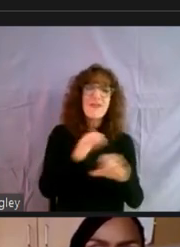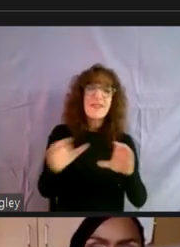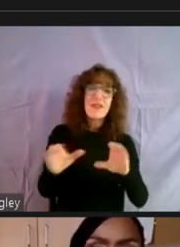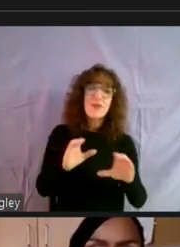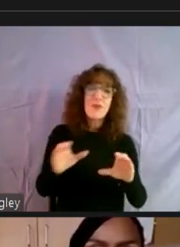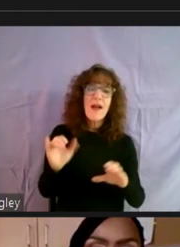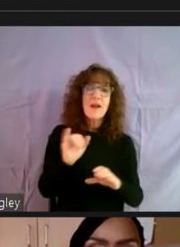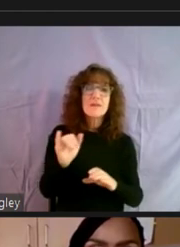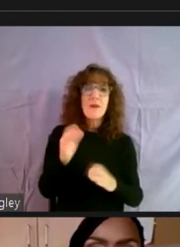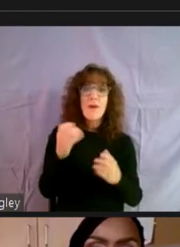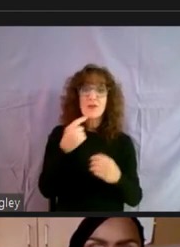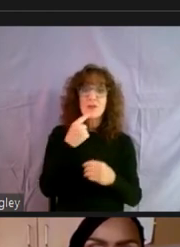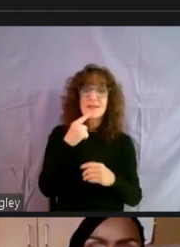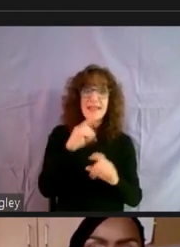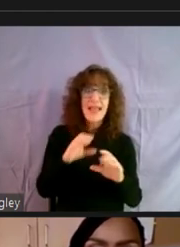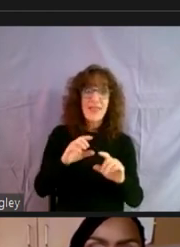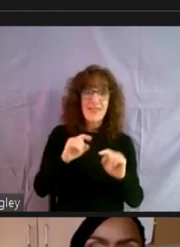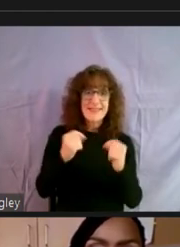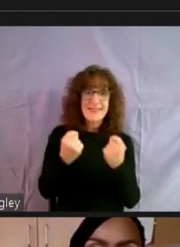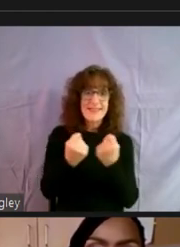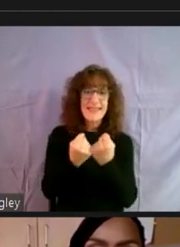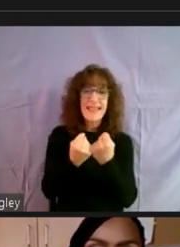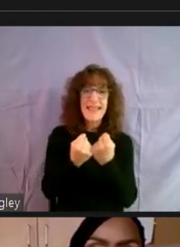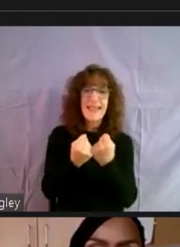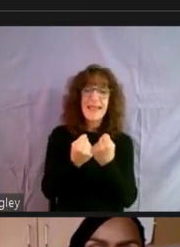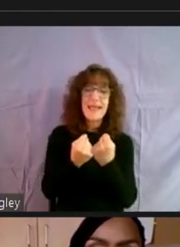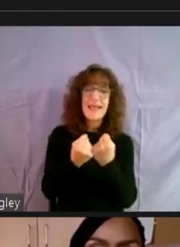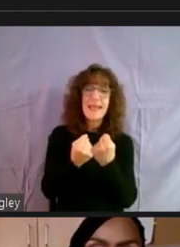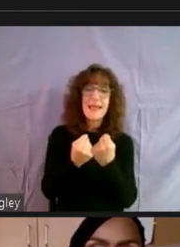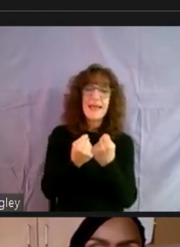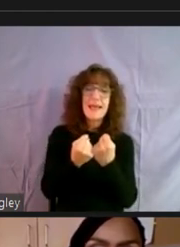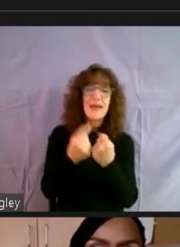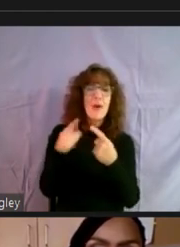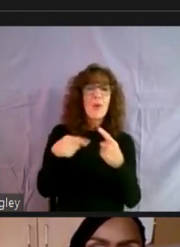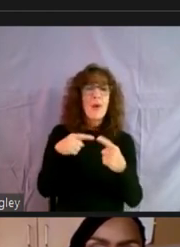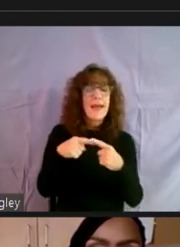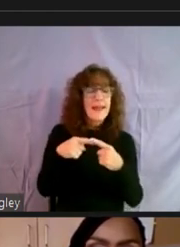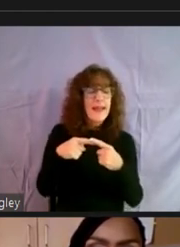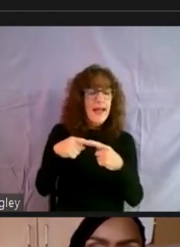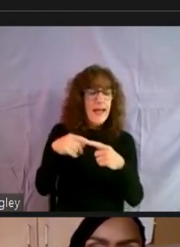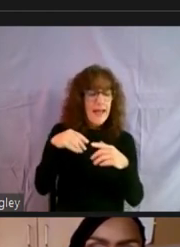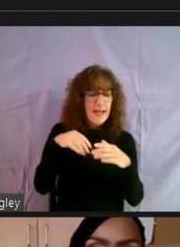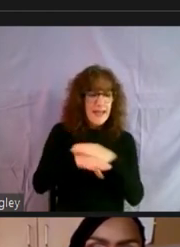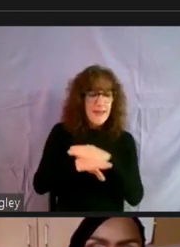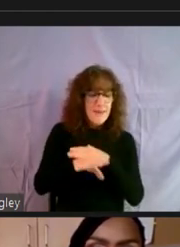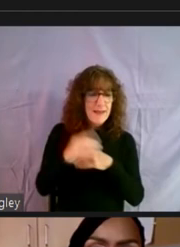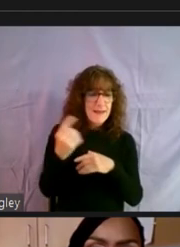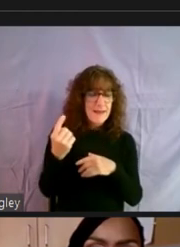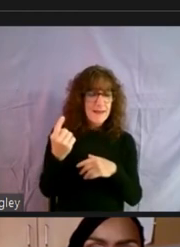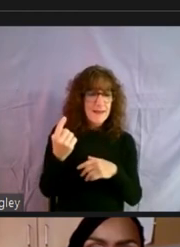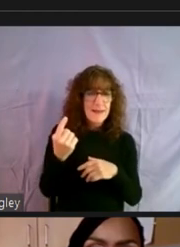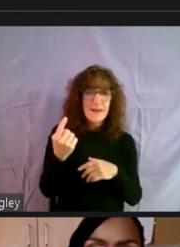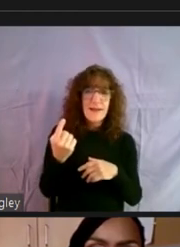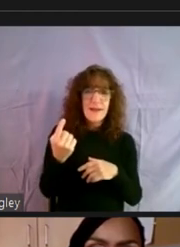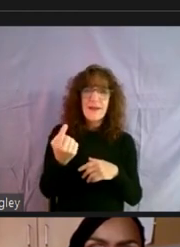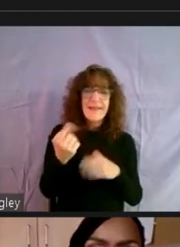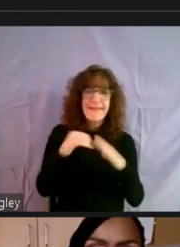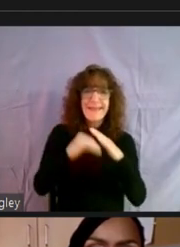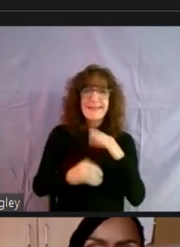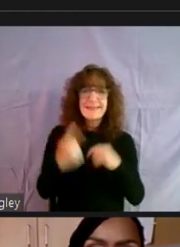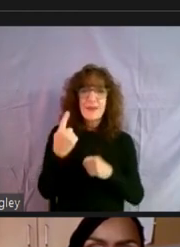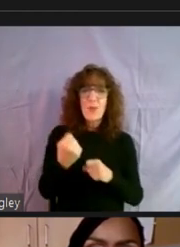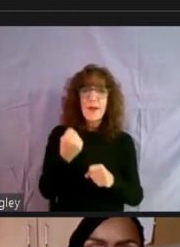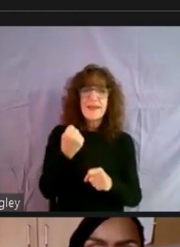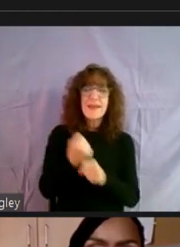I also have to say that that team has, um, we brought somebody in when I came in. Um, actually she's only been less than a year,